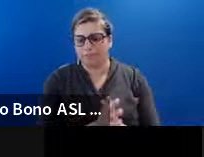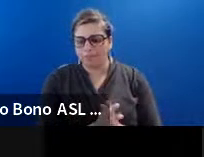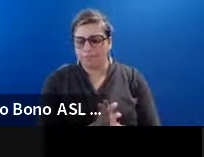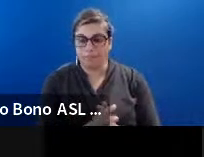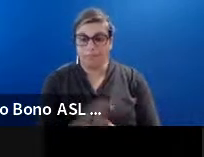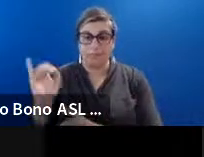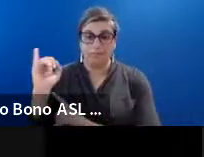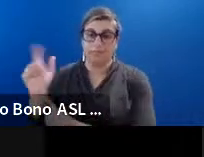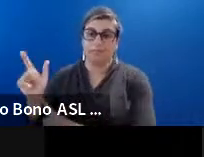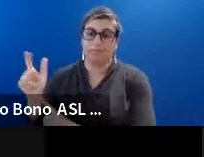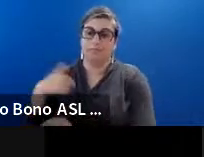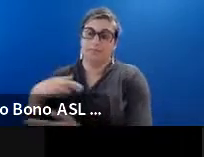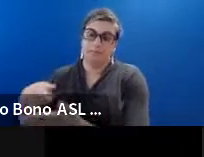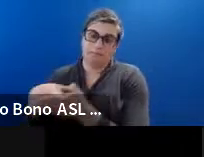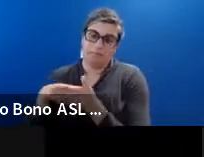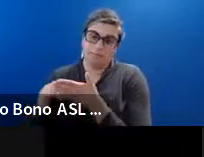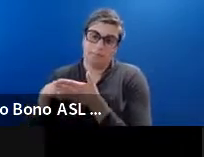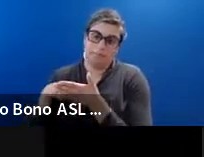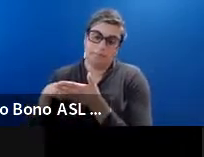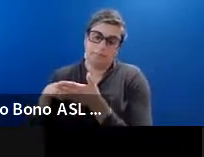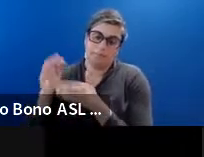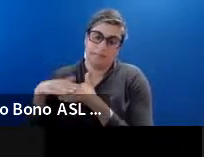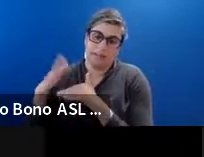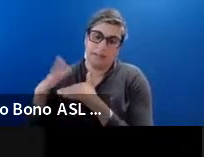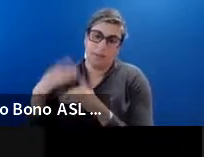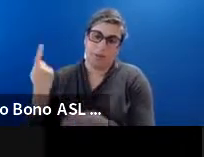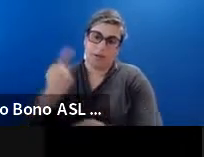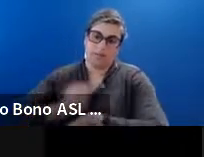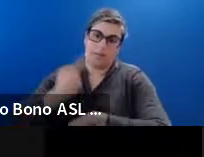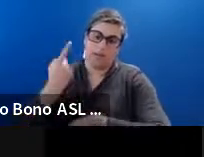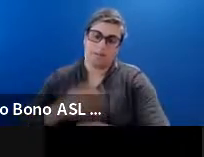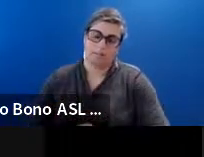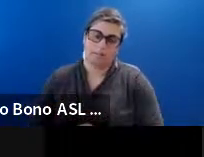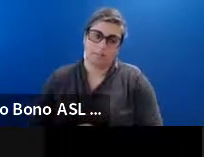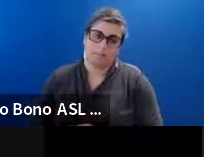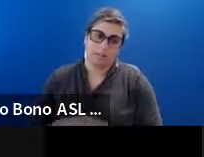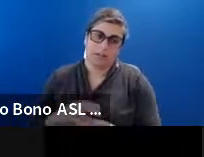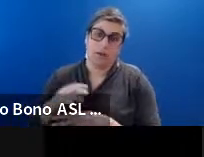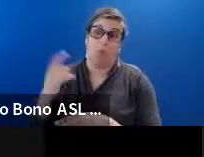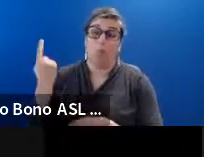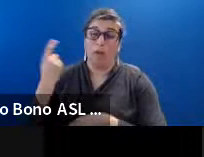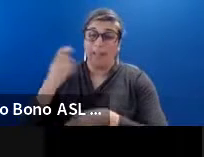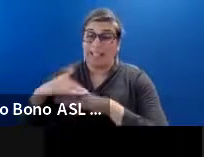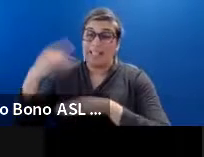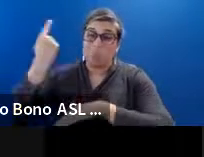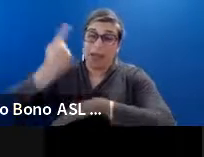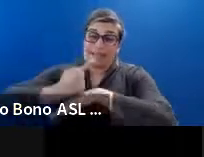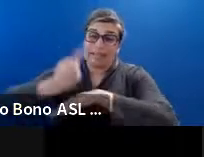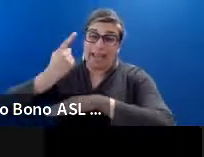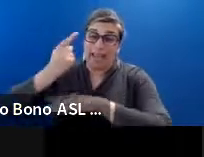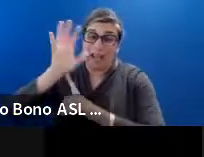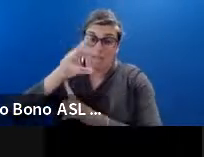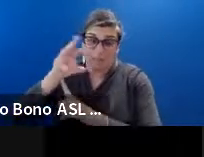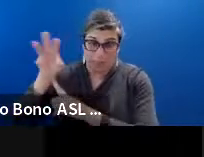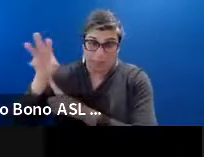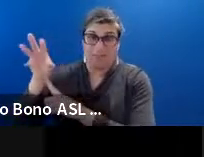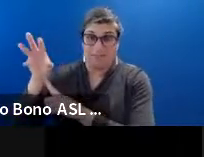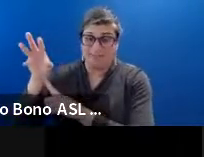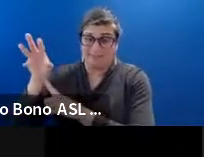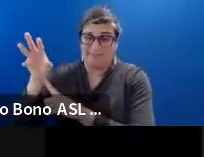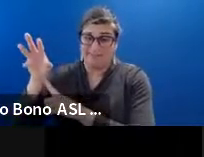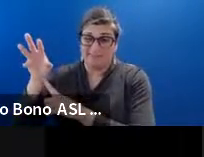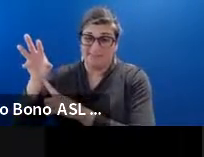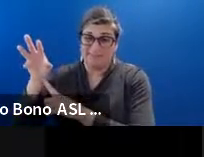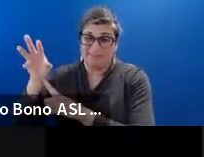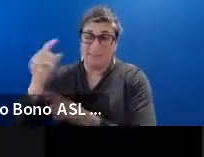In Illinois. We require. At least one day. Of. Filming. Um. Uh. So. So.